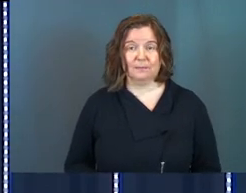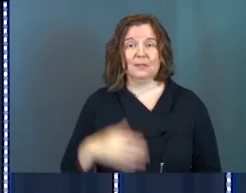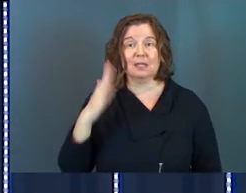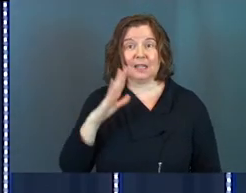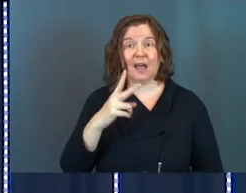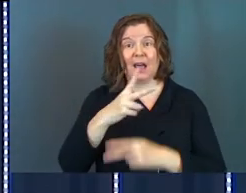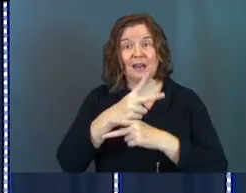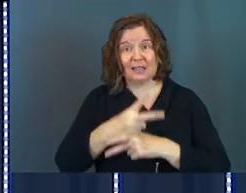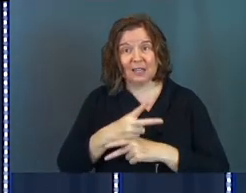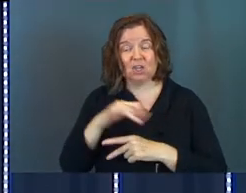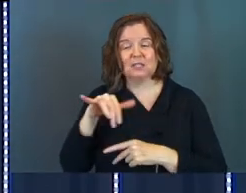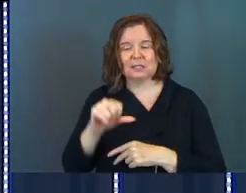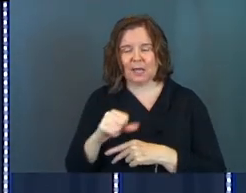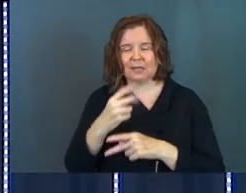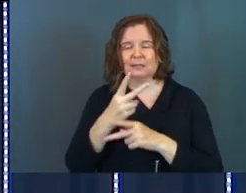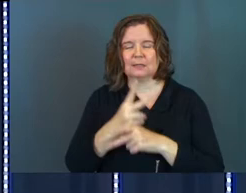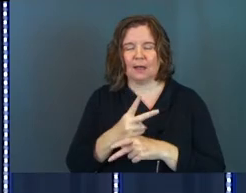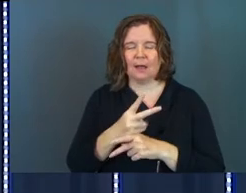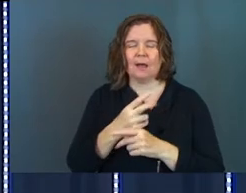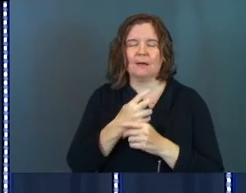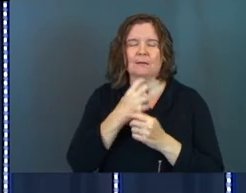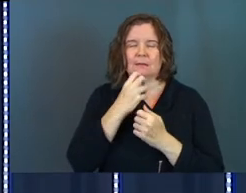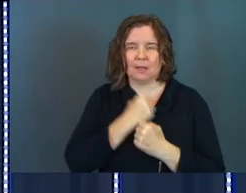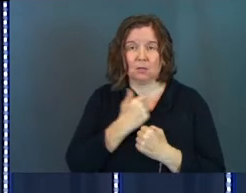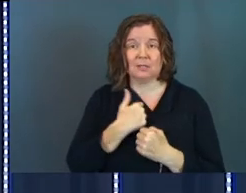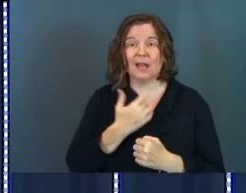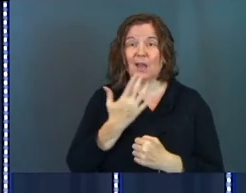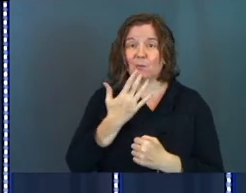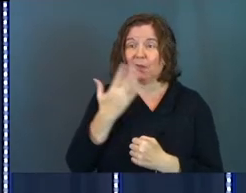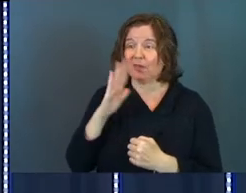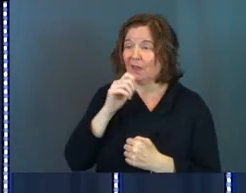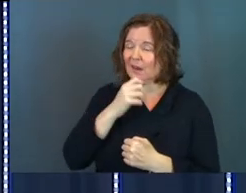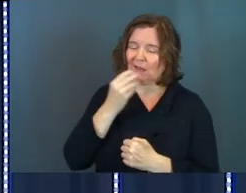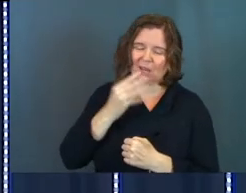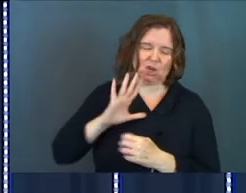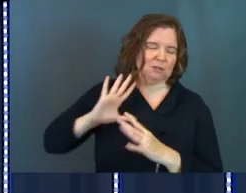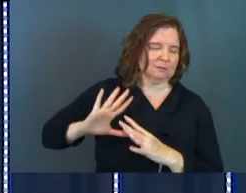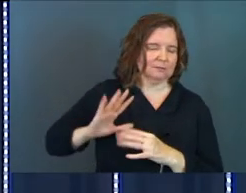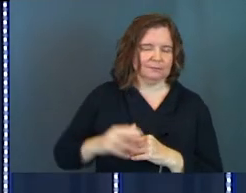God cares? Yes, God cares. I'd rather God not care.